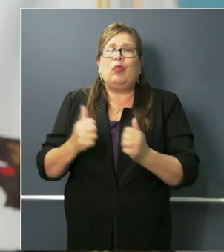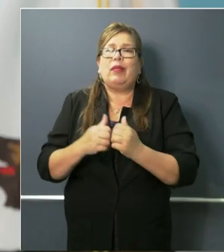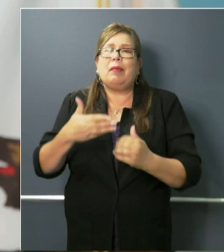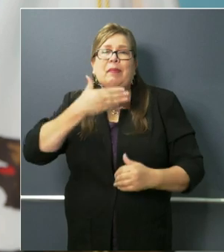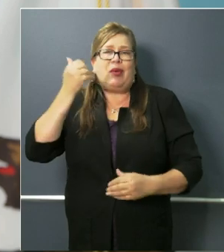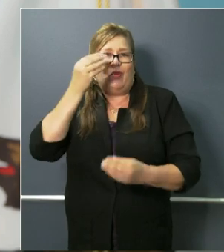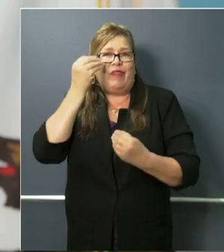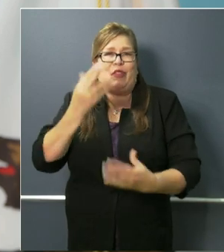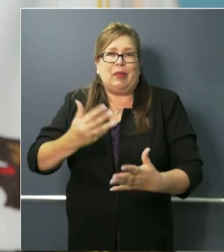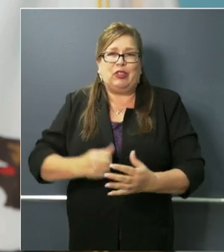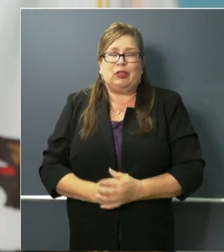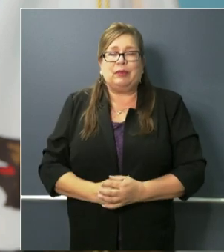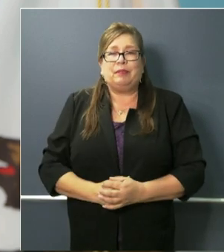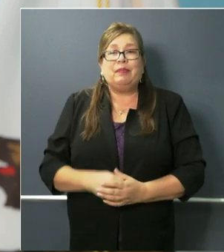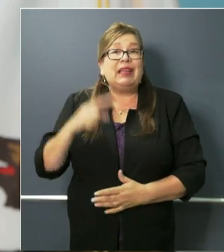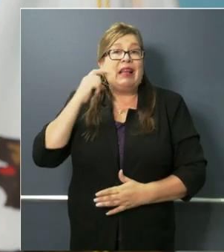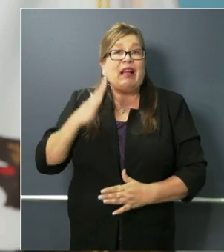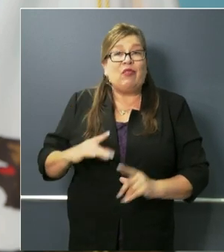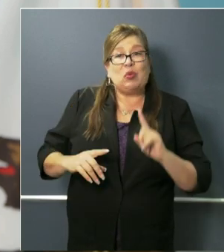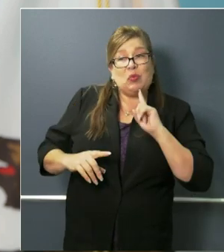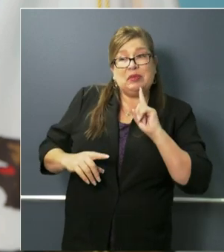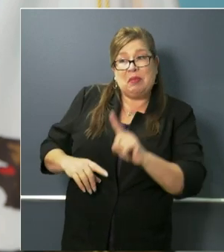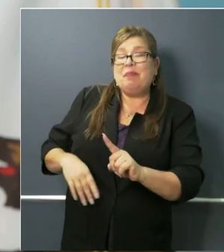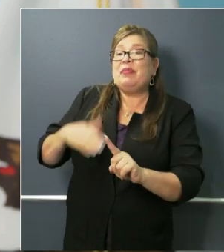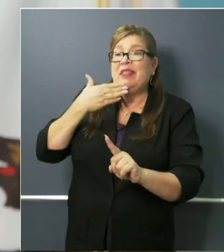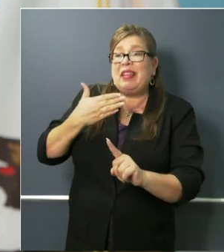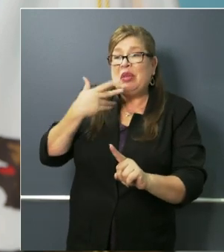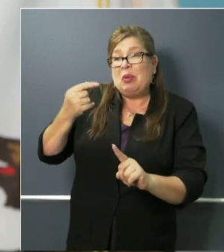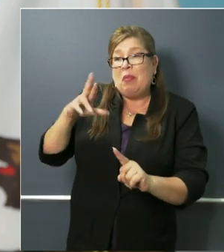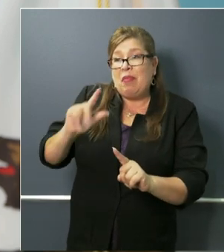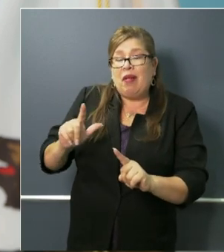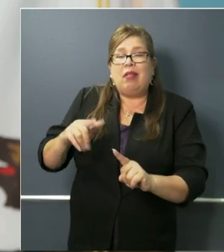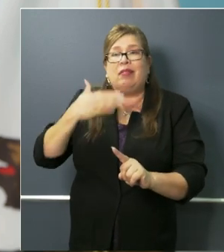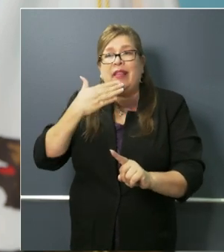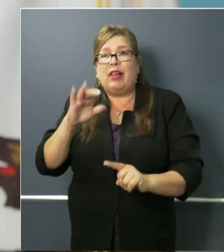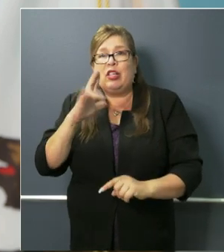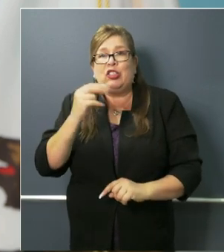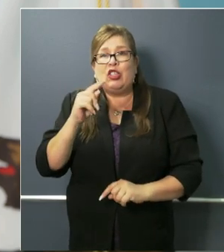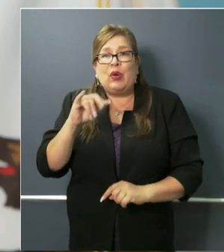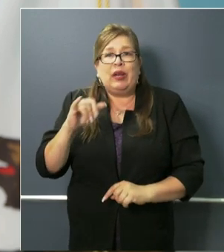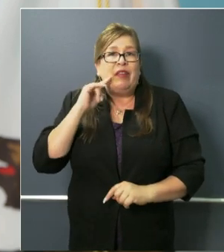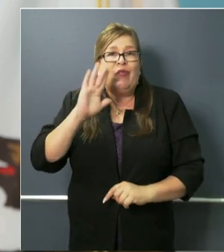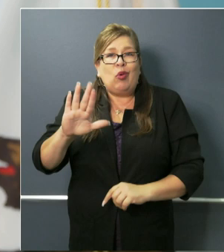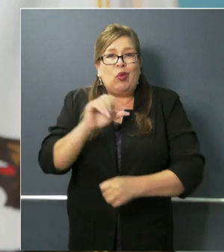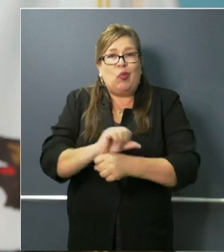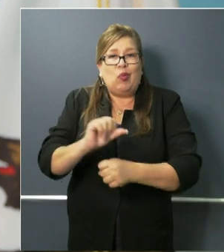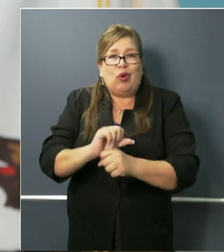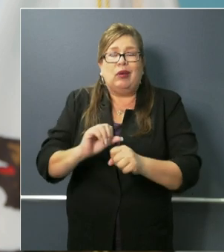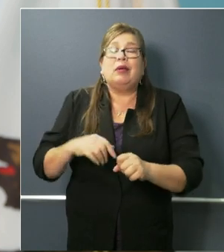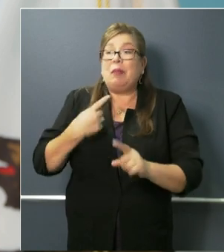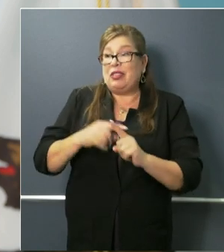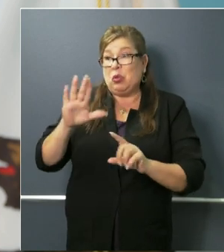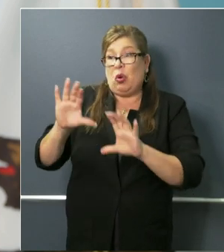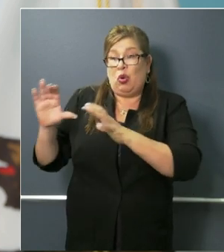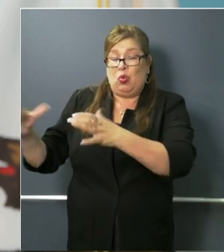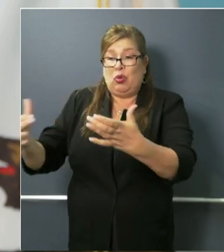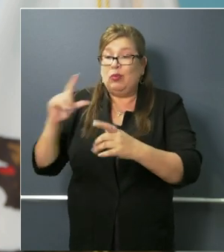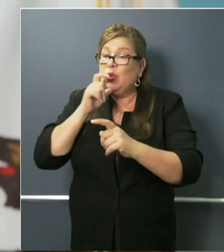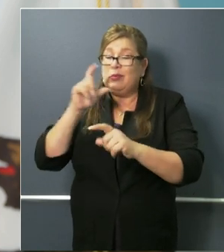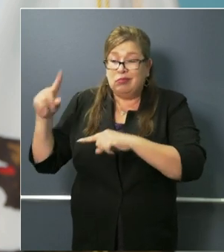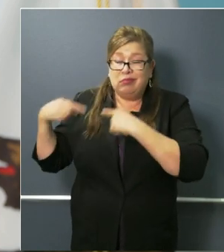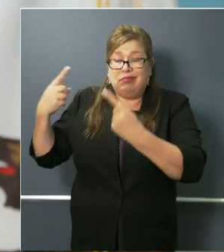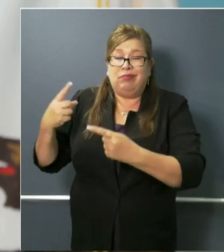Paul, and thank you, Charity, and thank you to the work group for your hard work over the last week. Thank you to our teams that